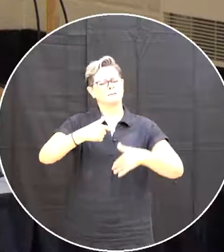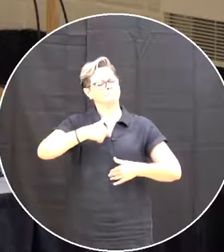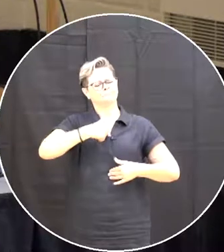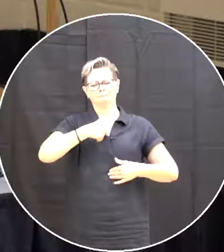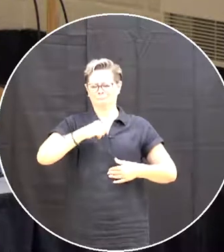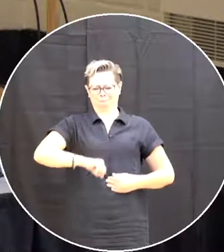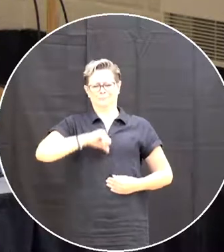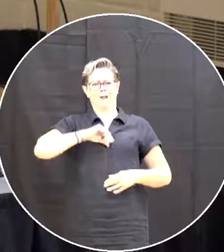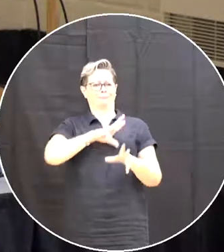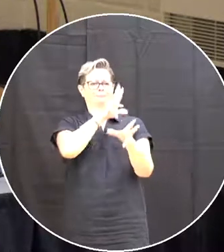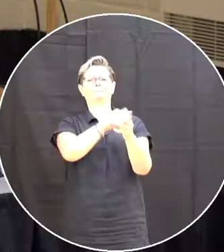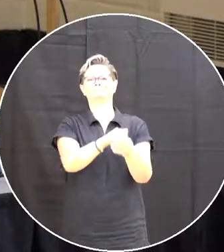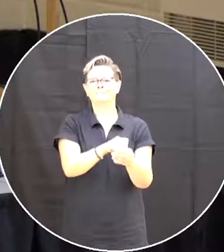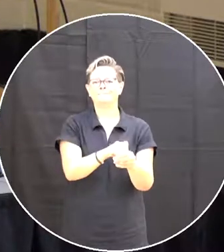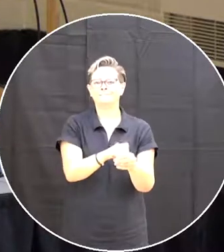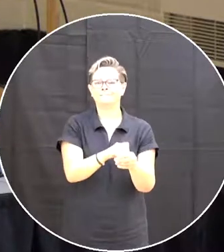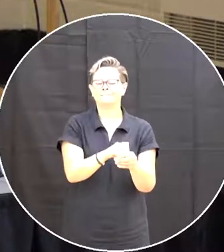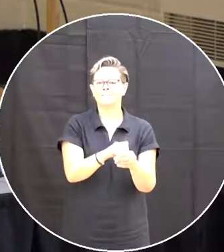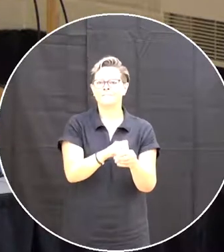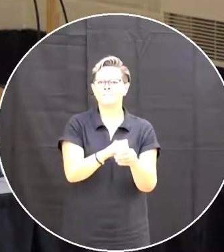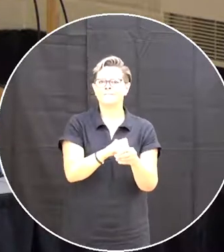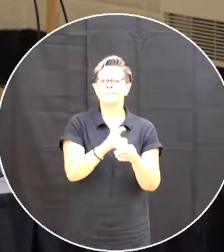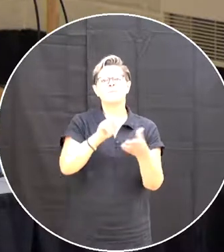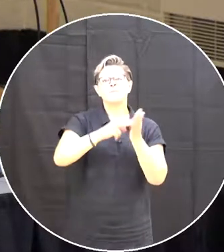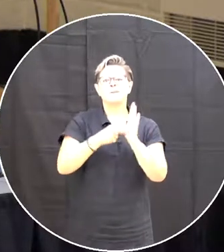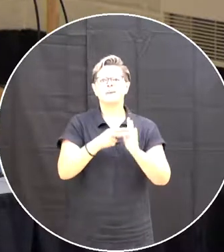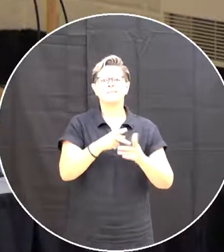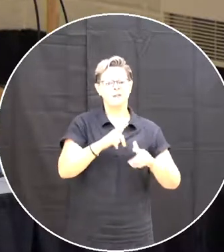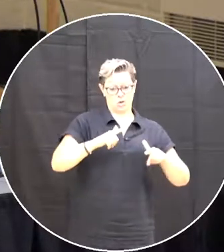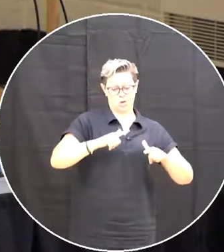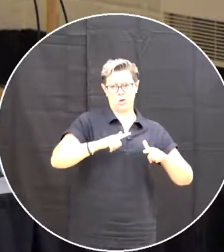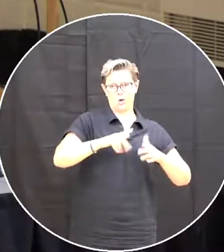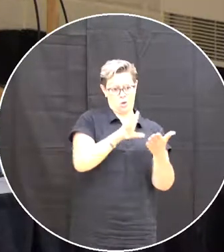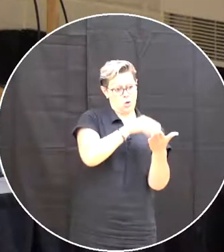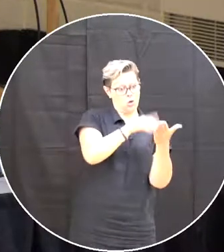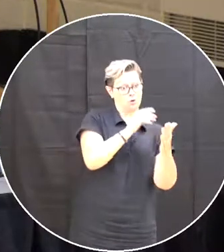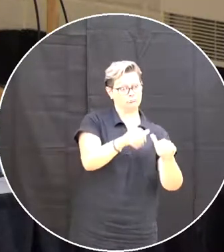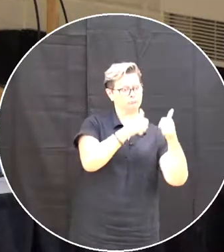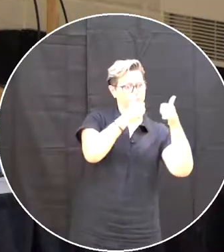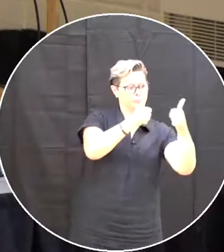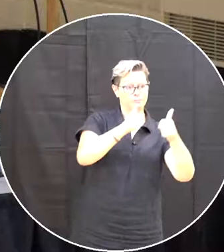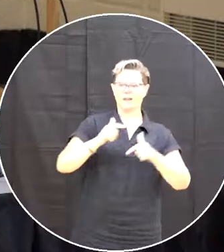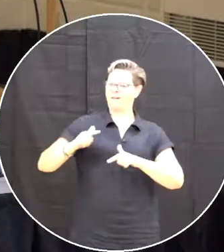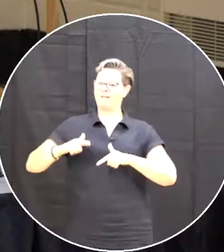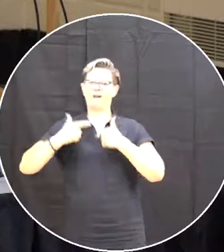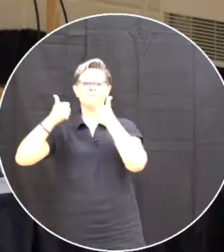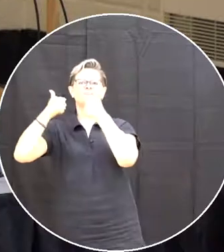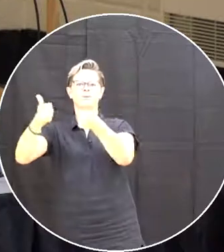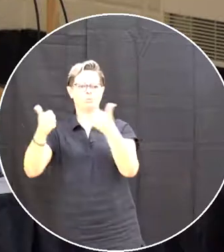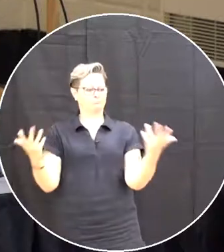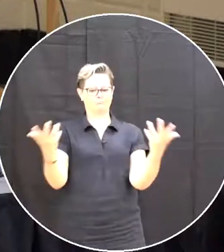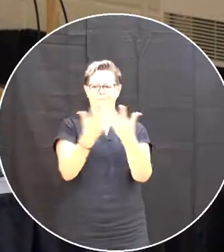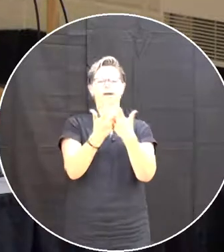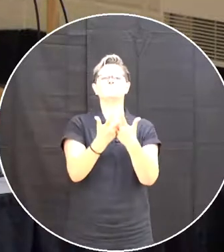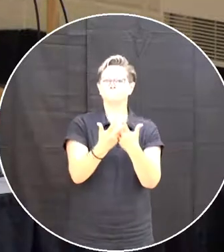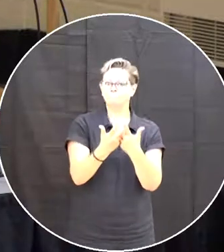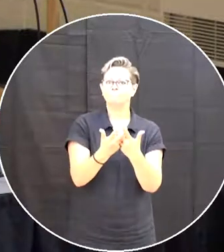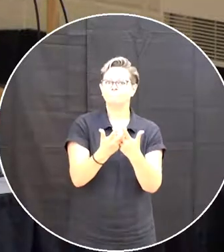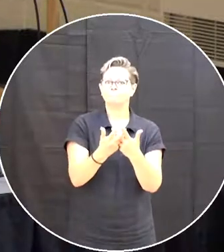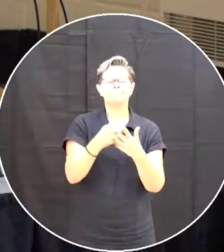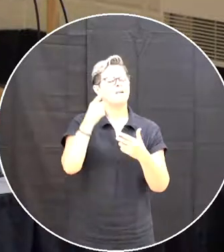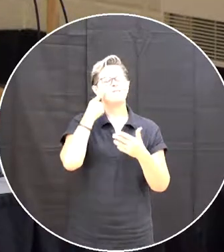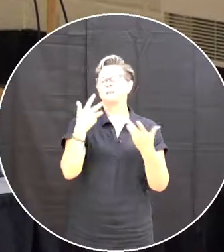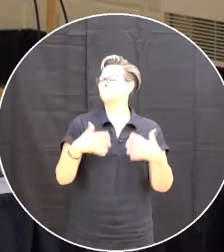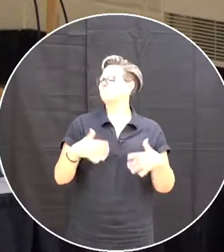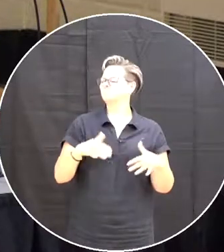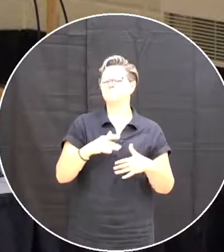the day Uh Good at learning Good at life Is going to hold Our students In good stead And I think We're going to bear